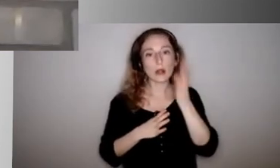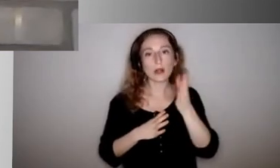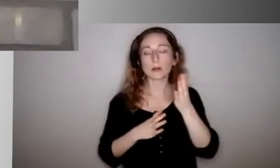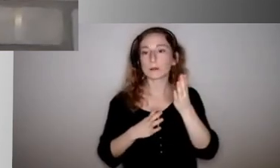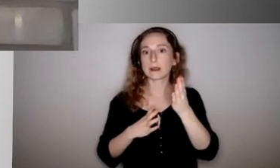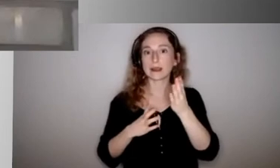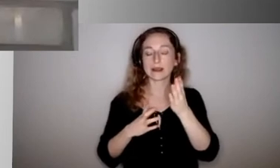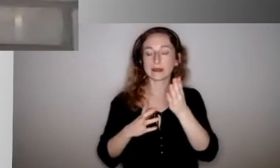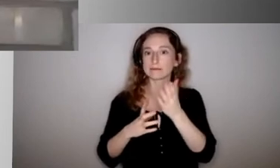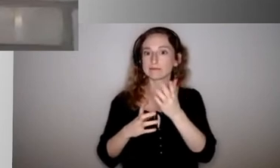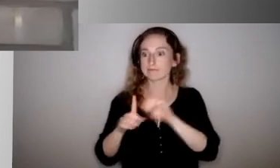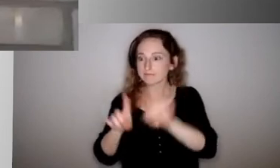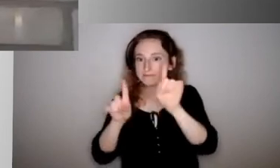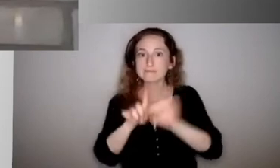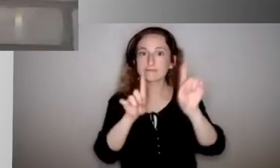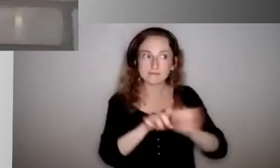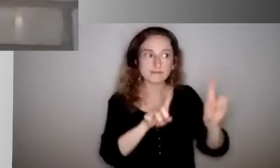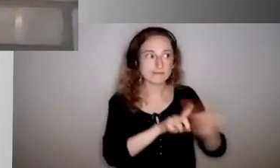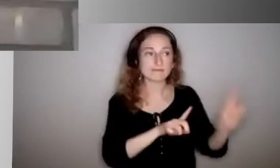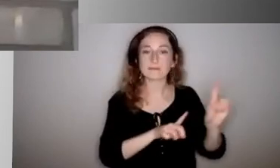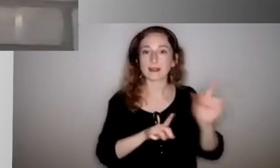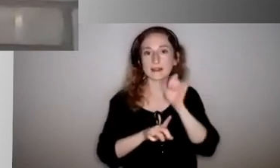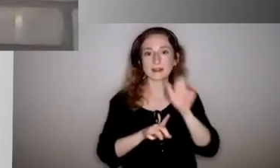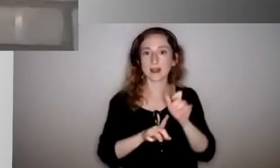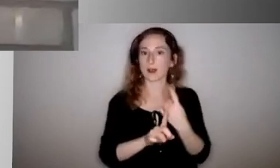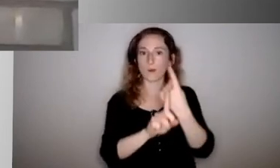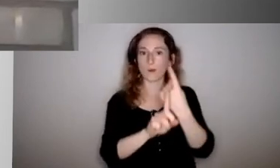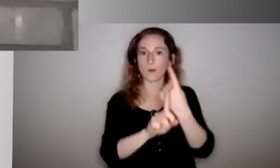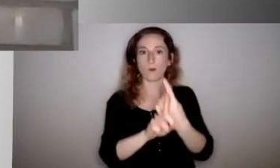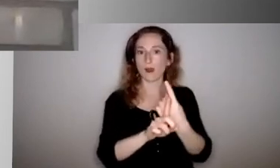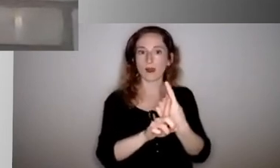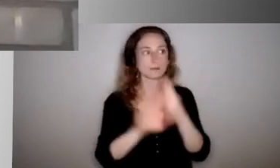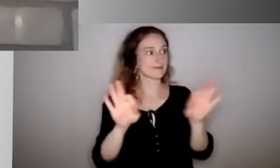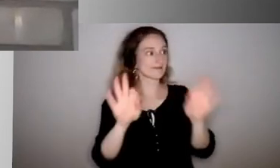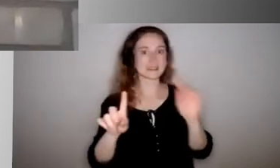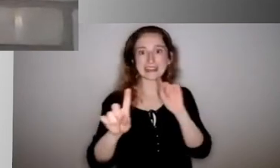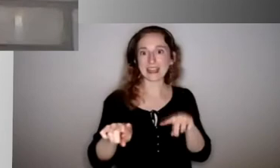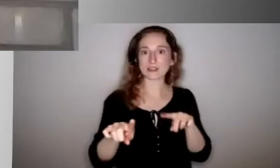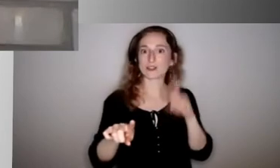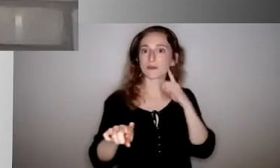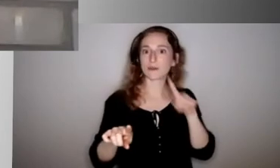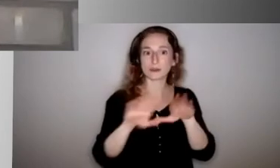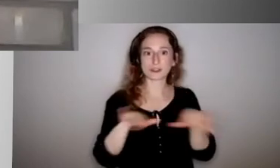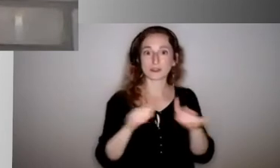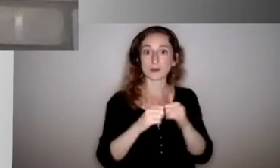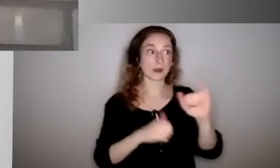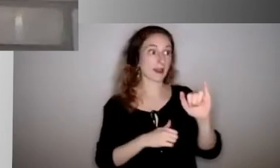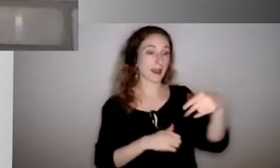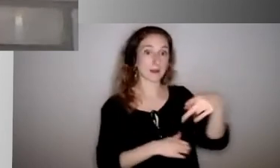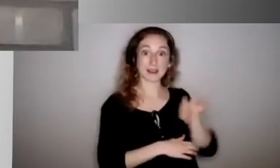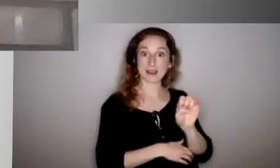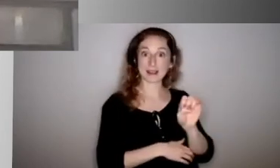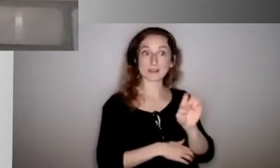There's not one correct answer on whether or not students with individualized education plans should return to school